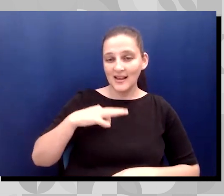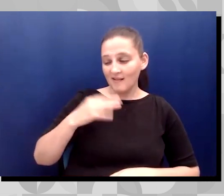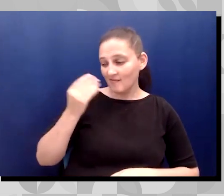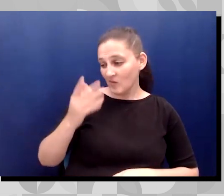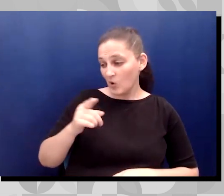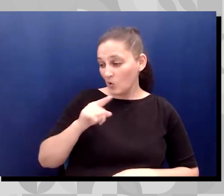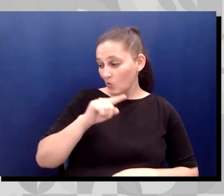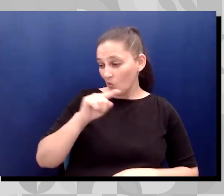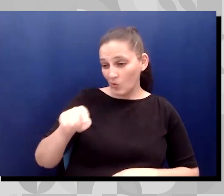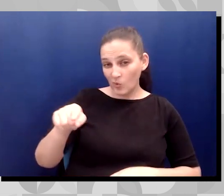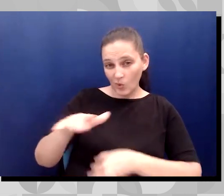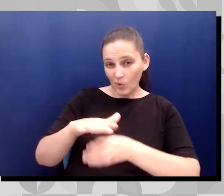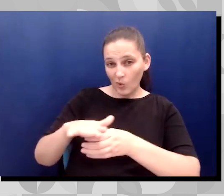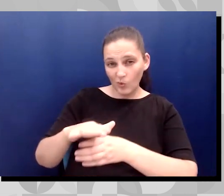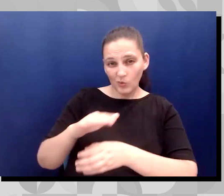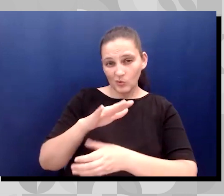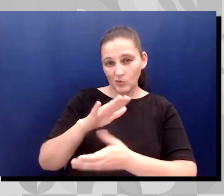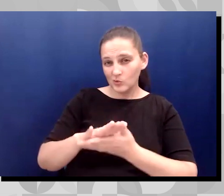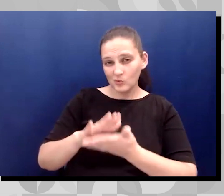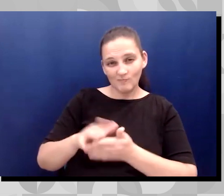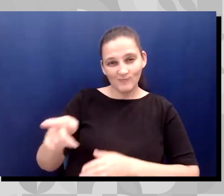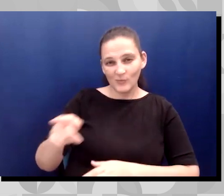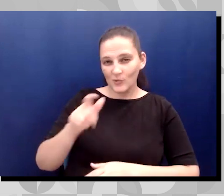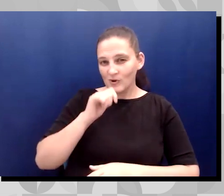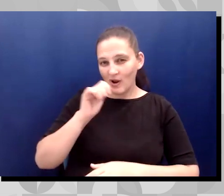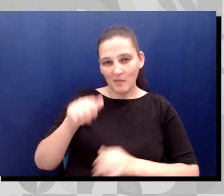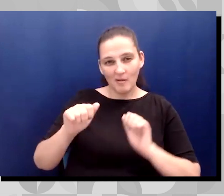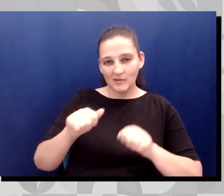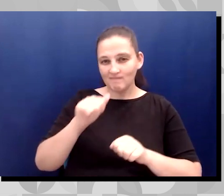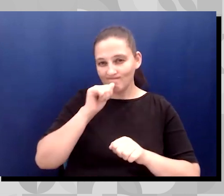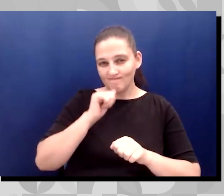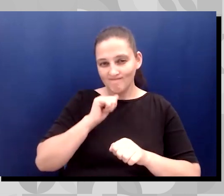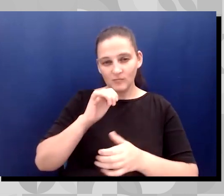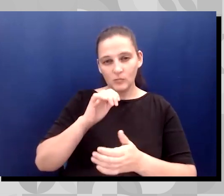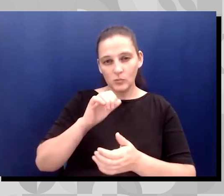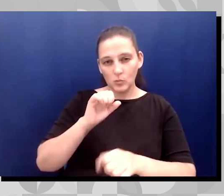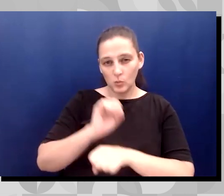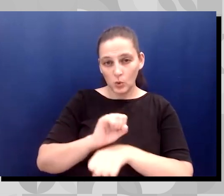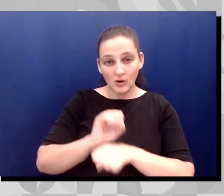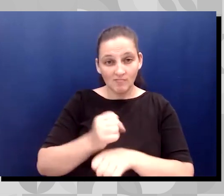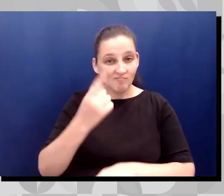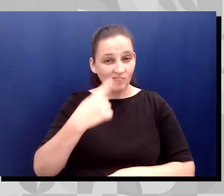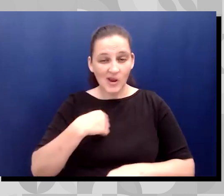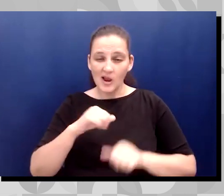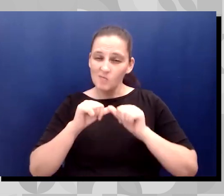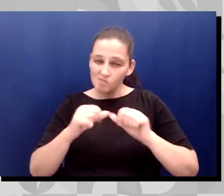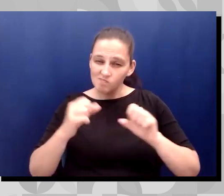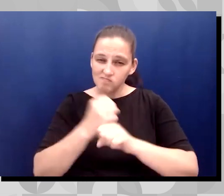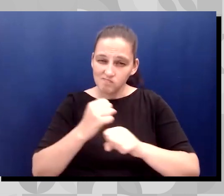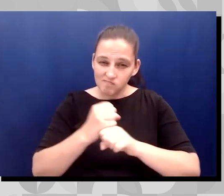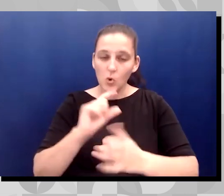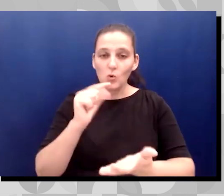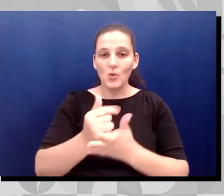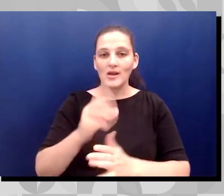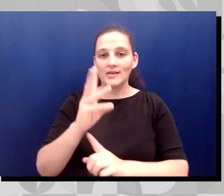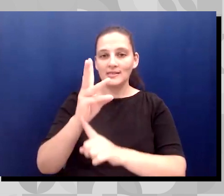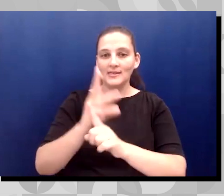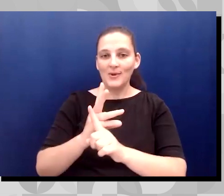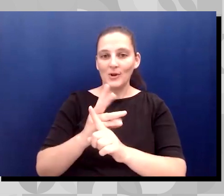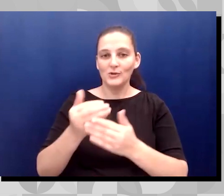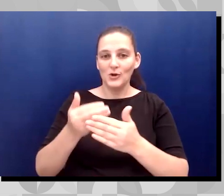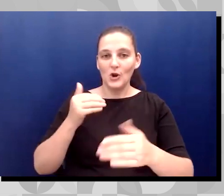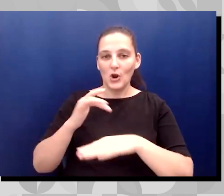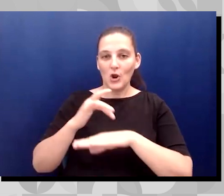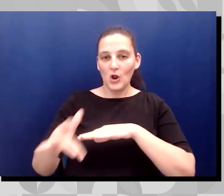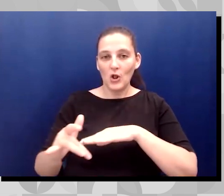on to graduate six months ahead of time. I went on to attend Cerritos Community